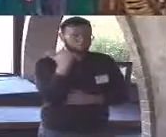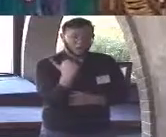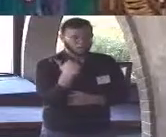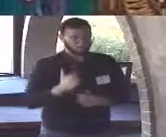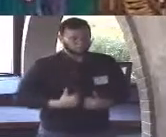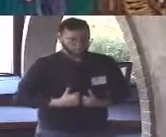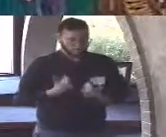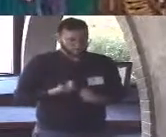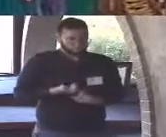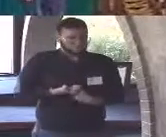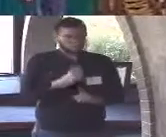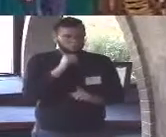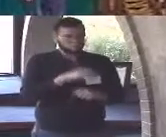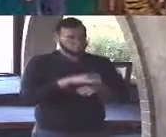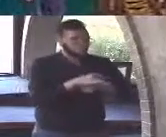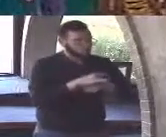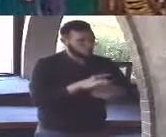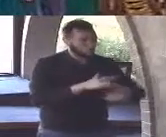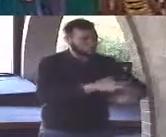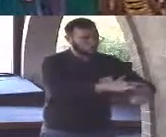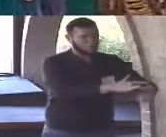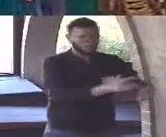merely the objectively rational